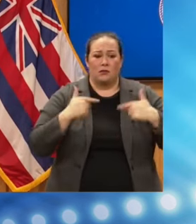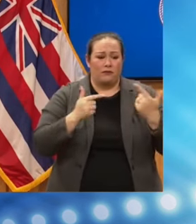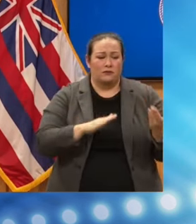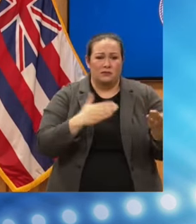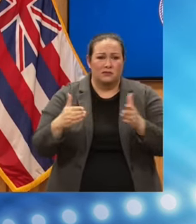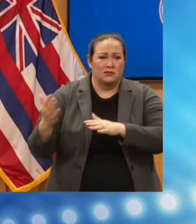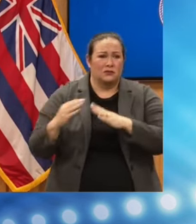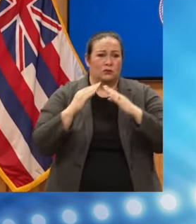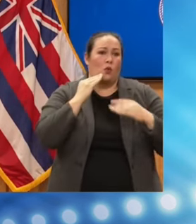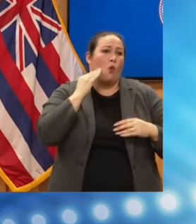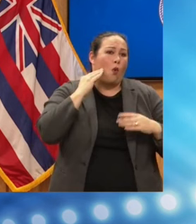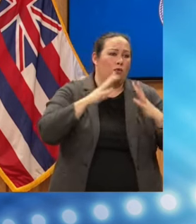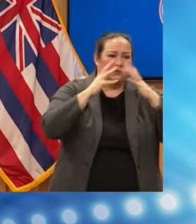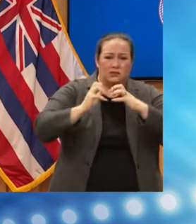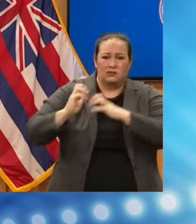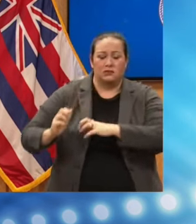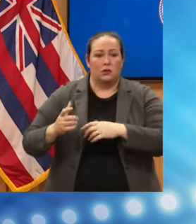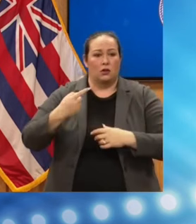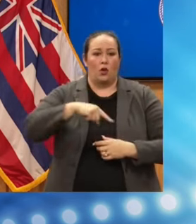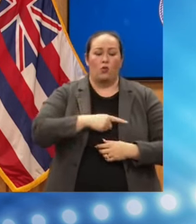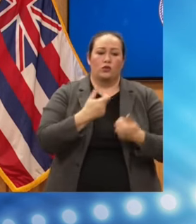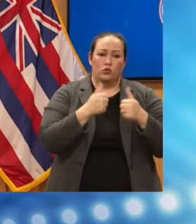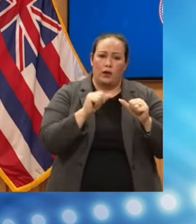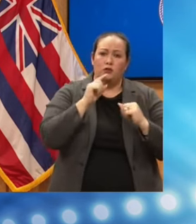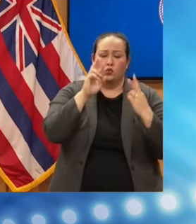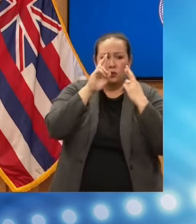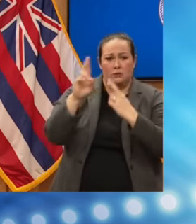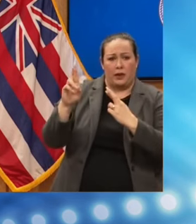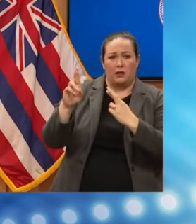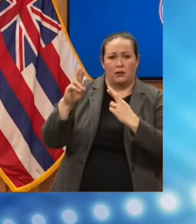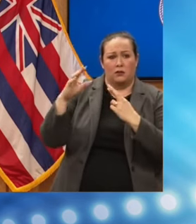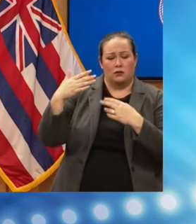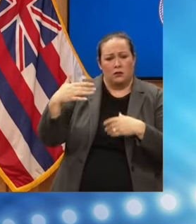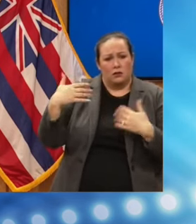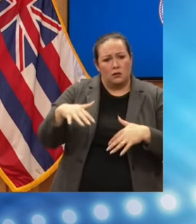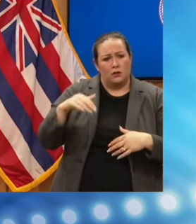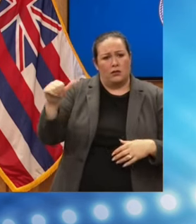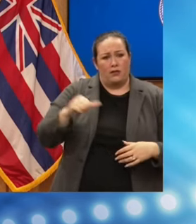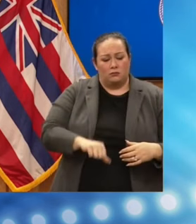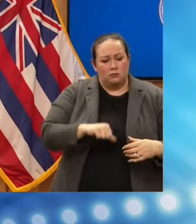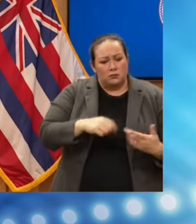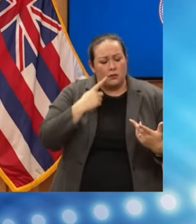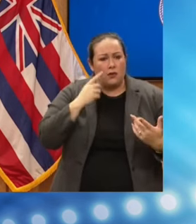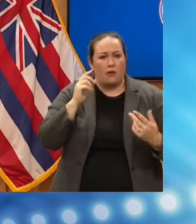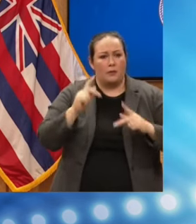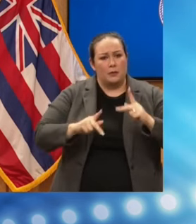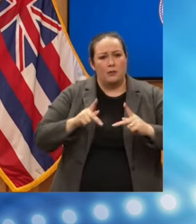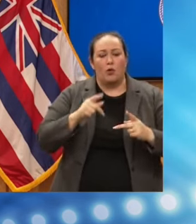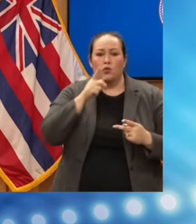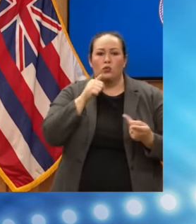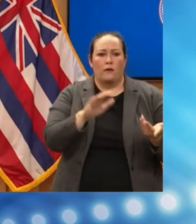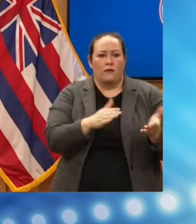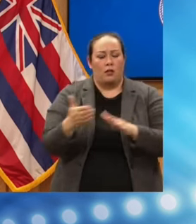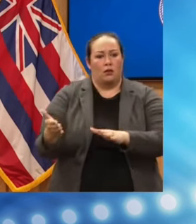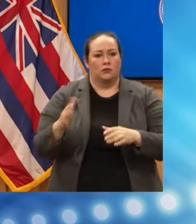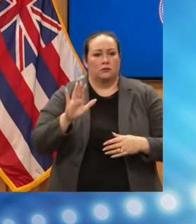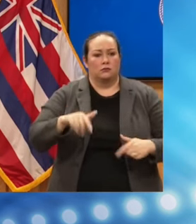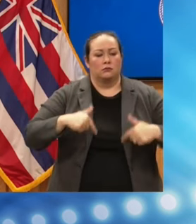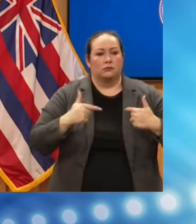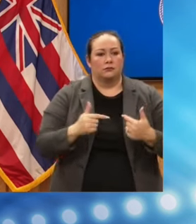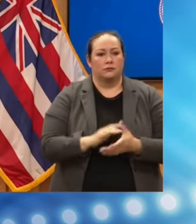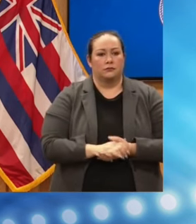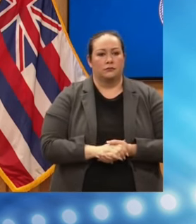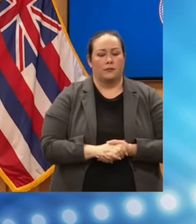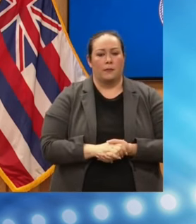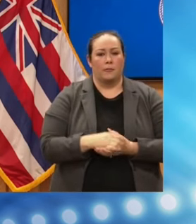in Lahaina, and we're trying to be very careful to respect the dignity of people who have had such loss. So if we've been at any time